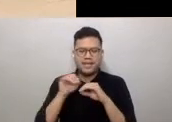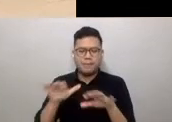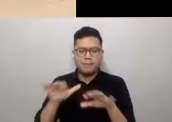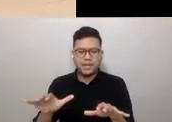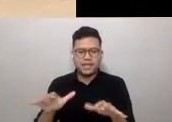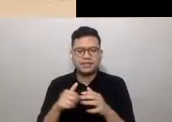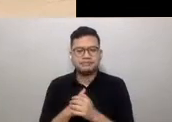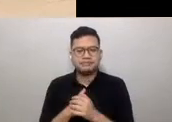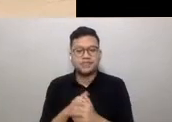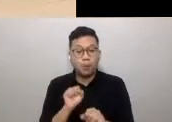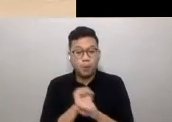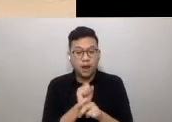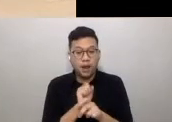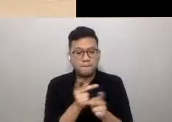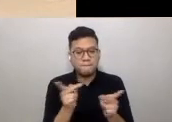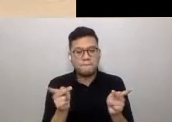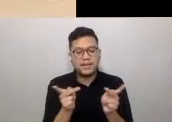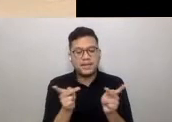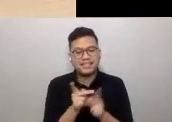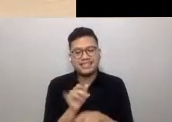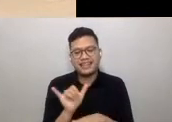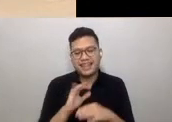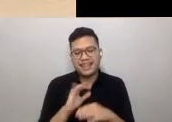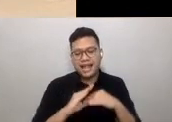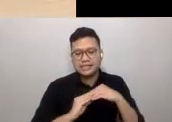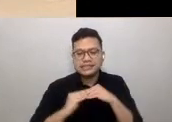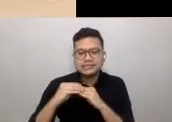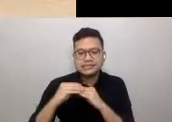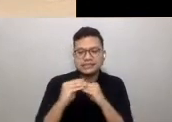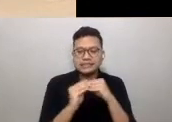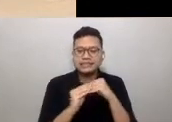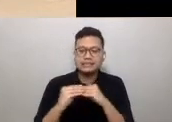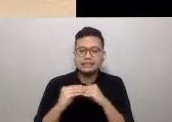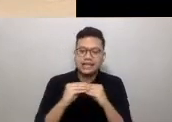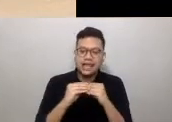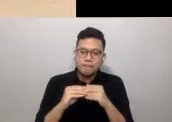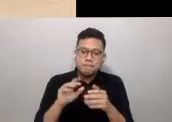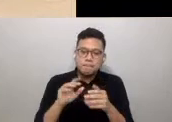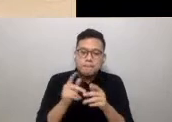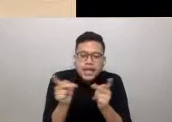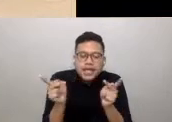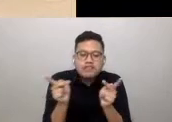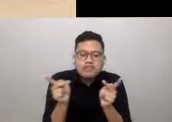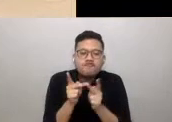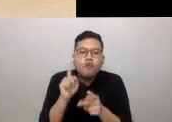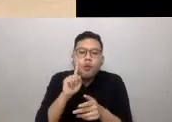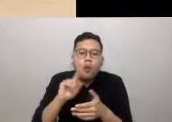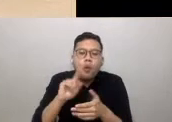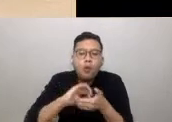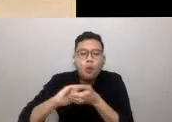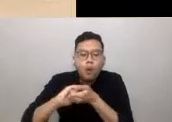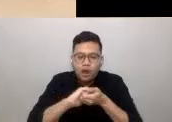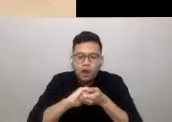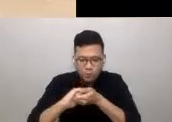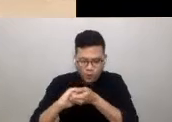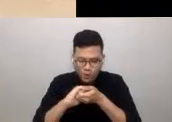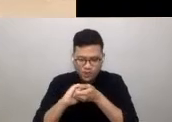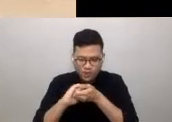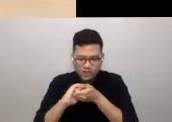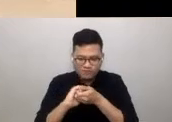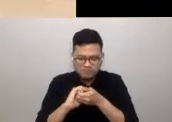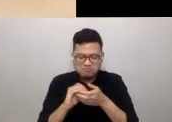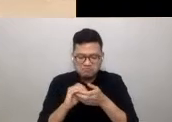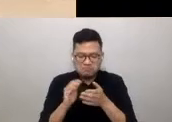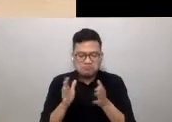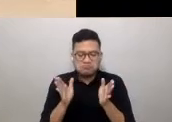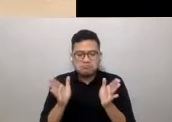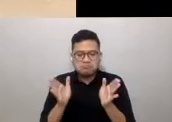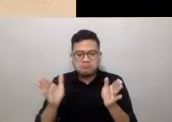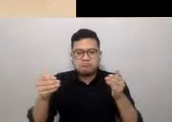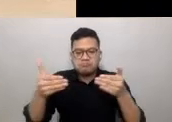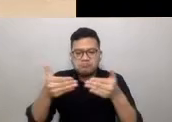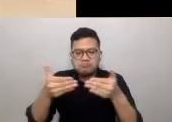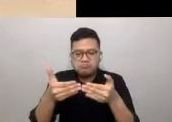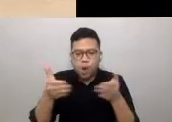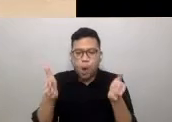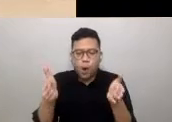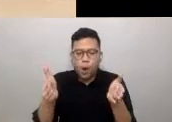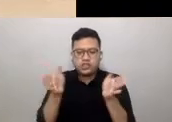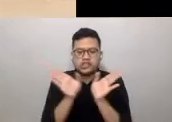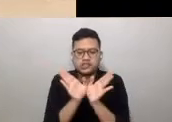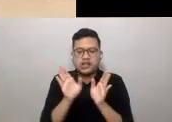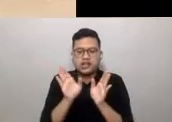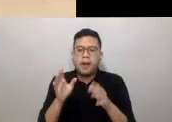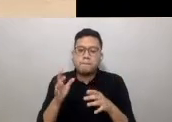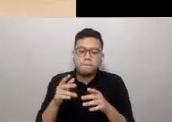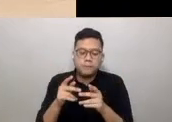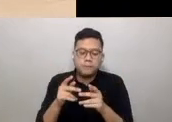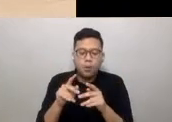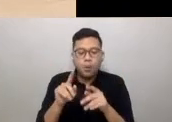as either a fluid campus of collaboration, a highly-tuned box of spatial efficiency, or a repurposed